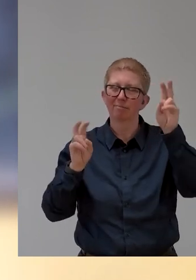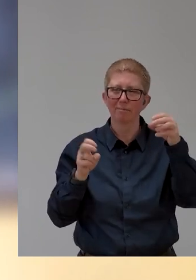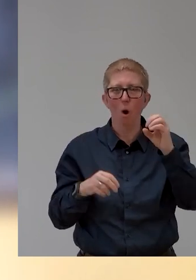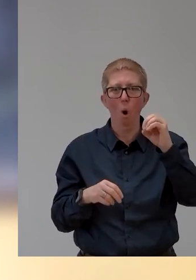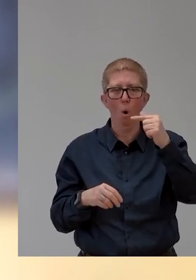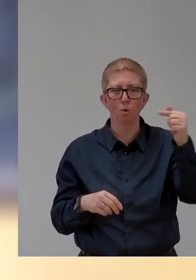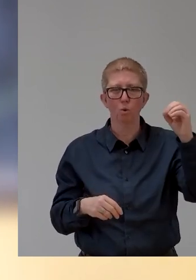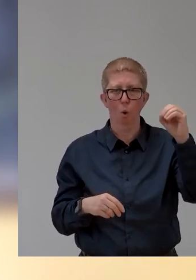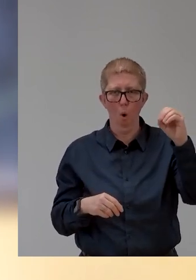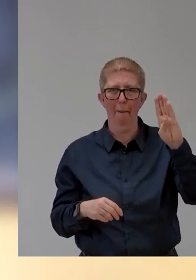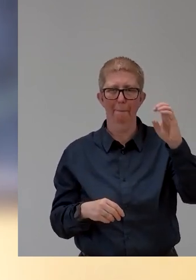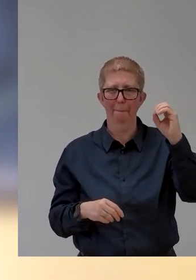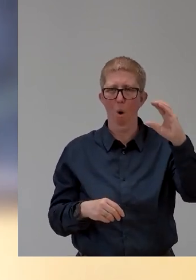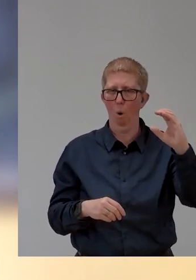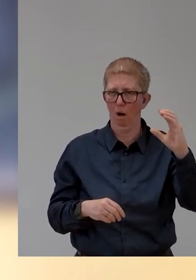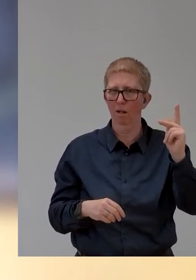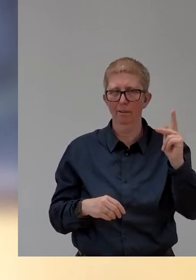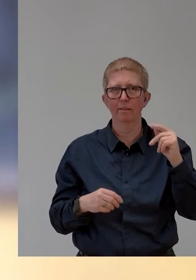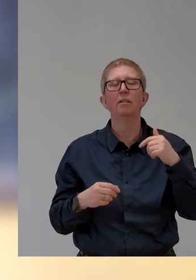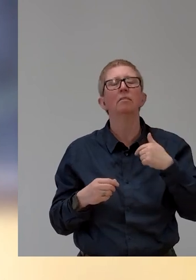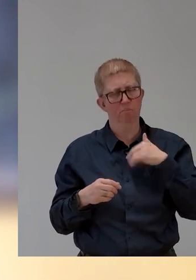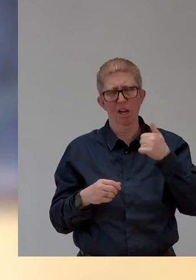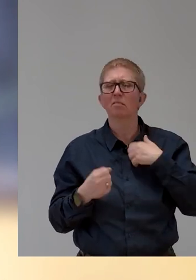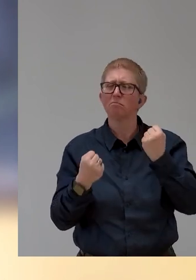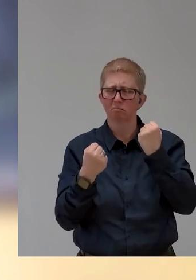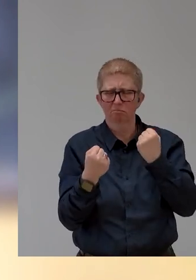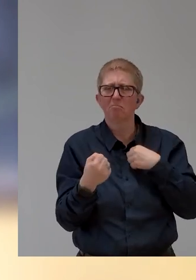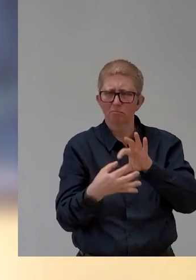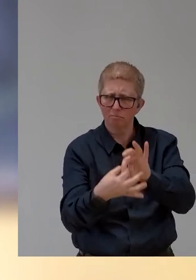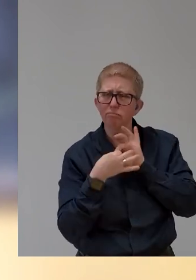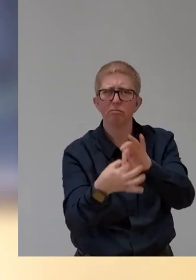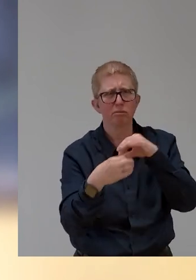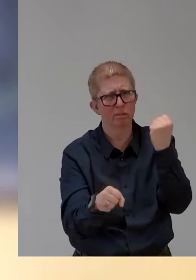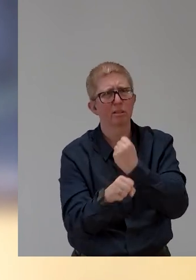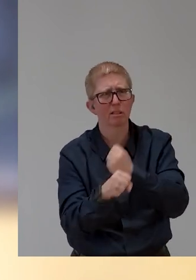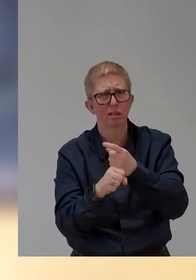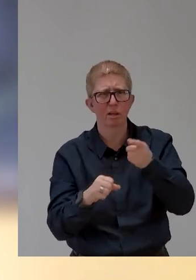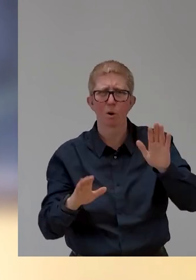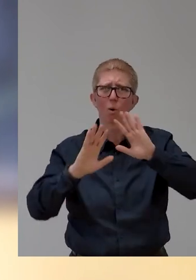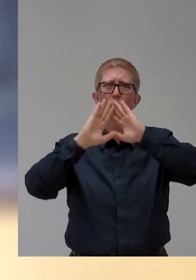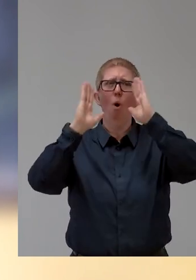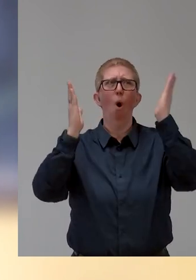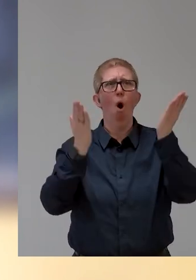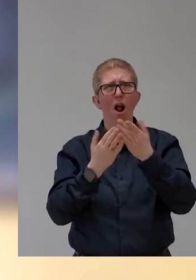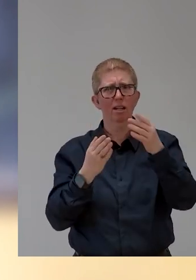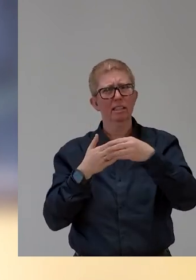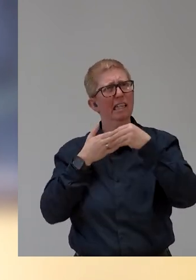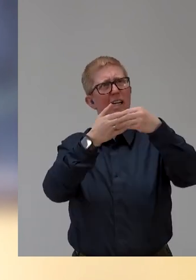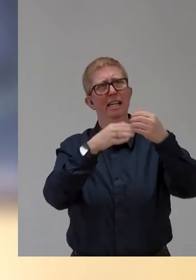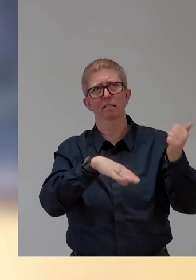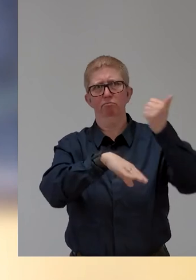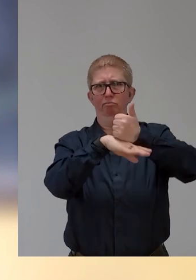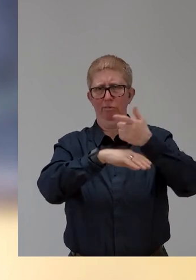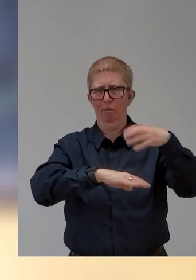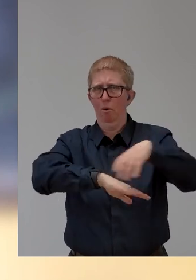And like he said, they are the world leaders in prosthetics, although most of their products